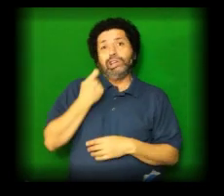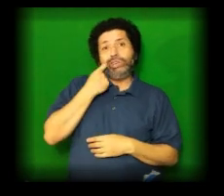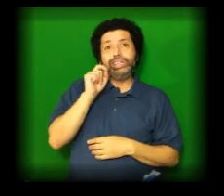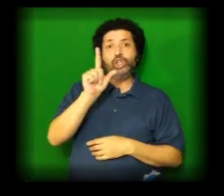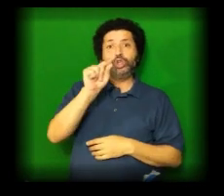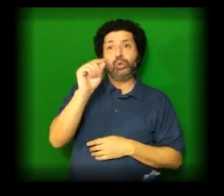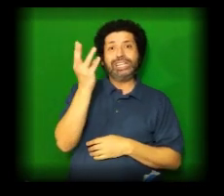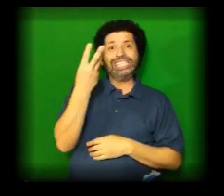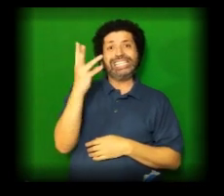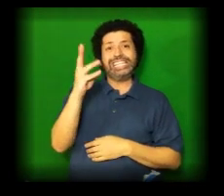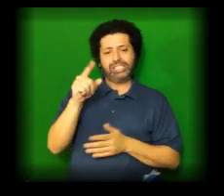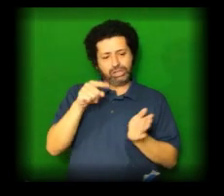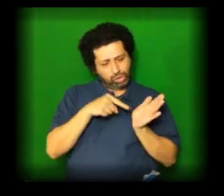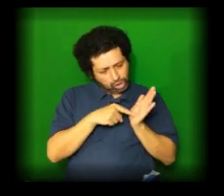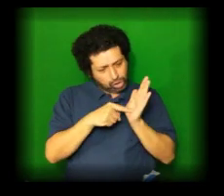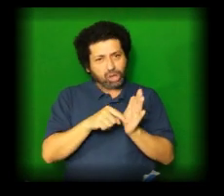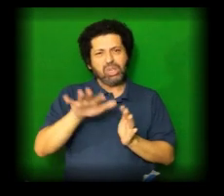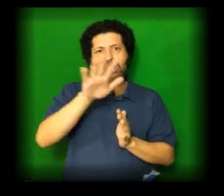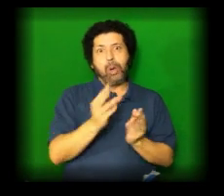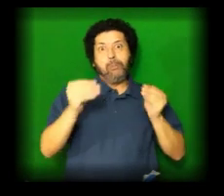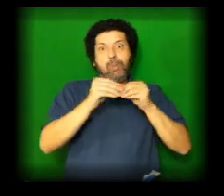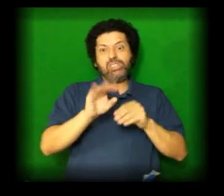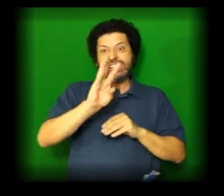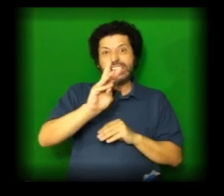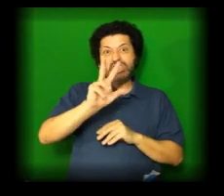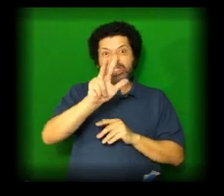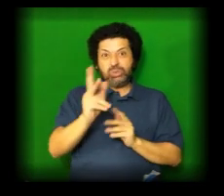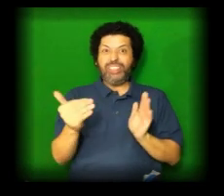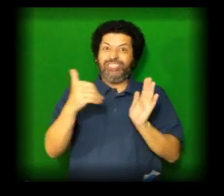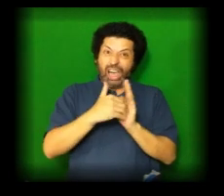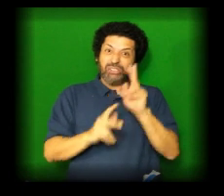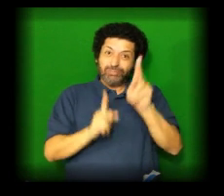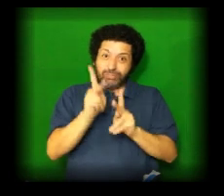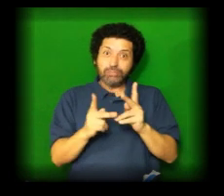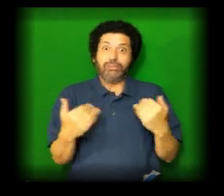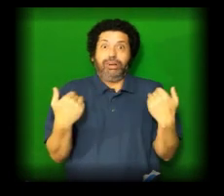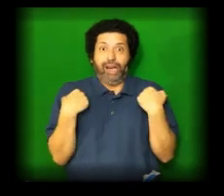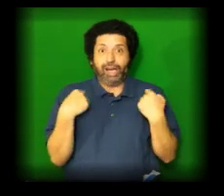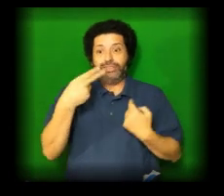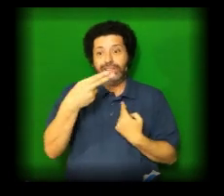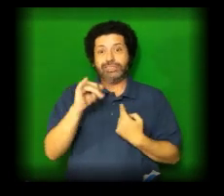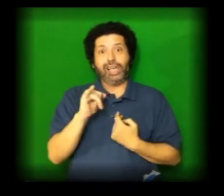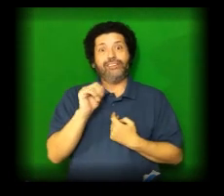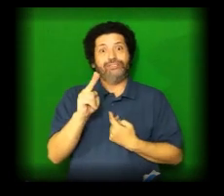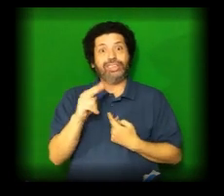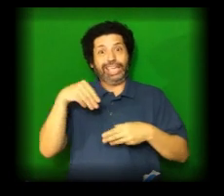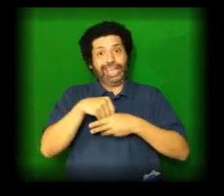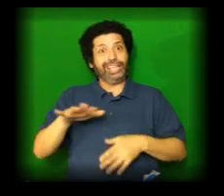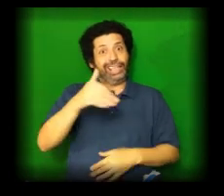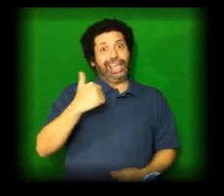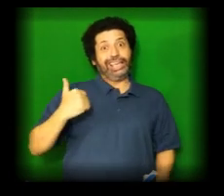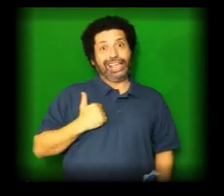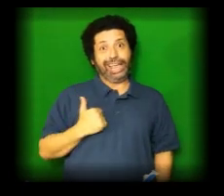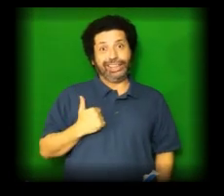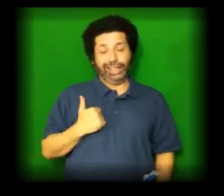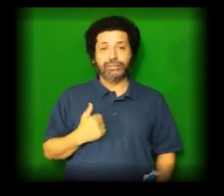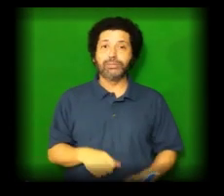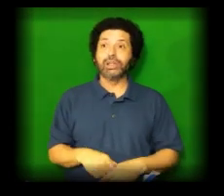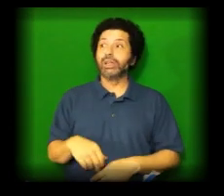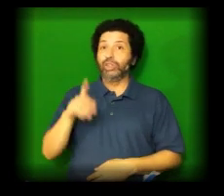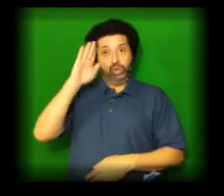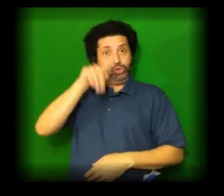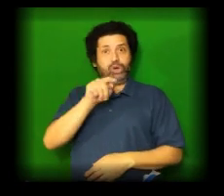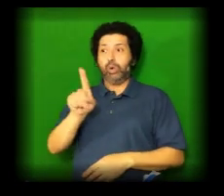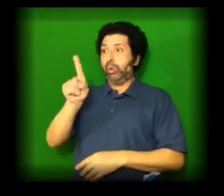it is estimated that more than 63,000 people were living with HIV in Canada, and of those, one in